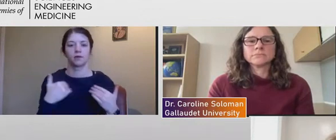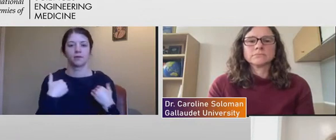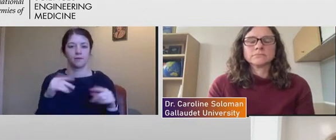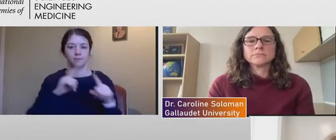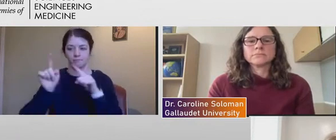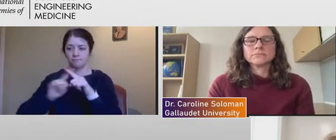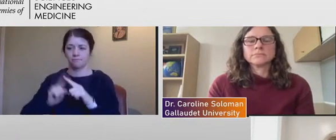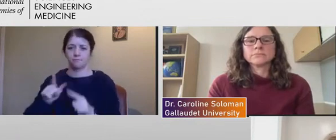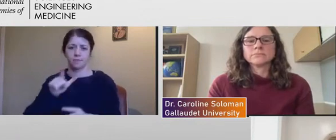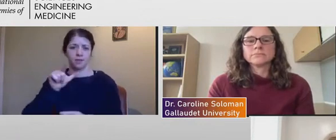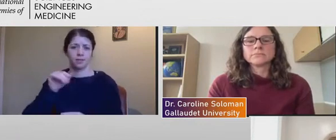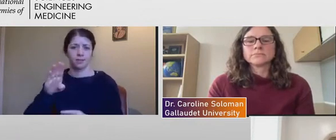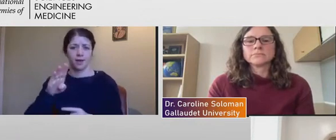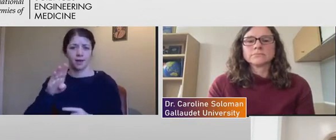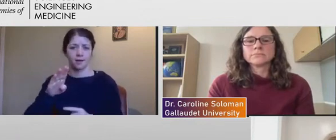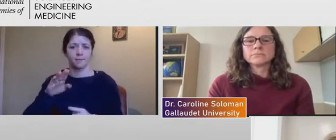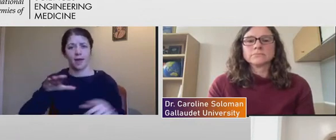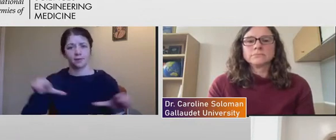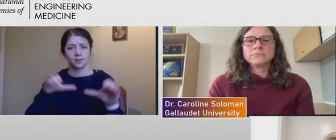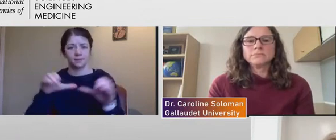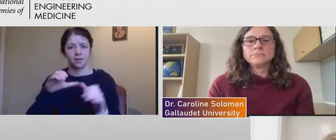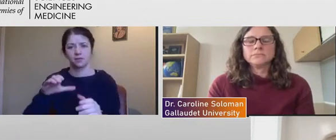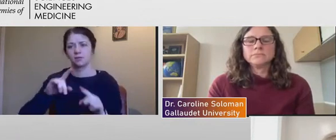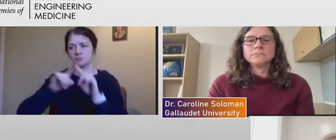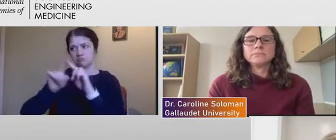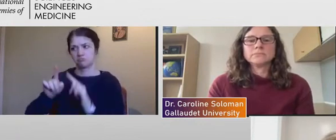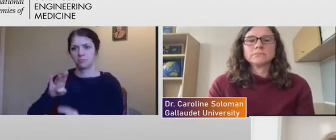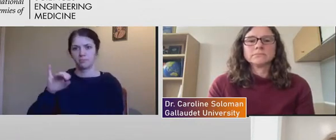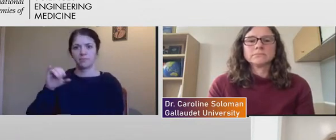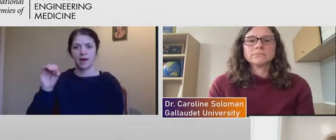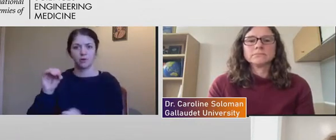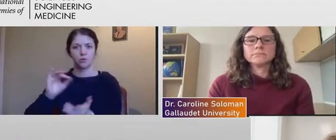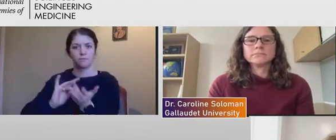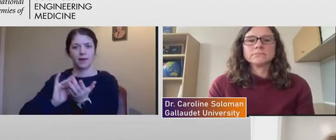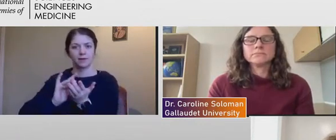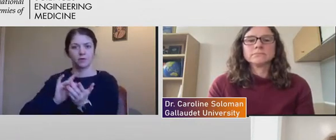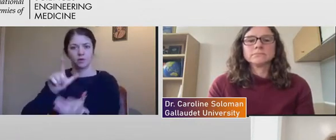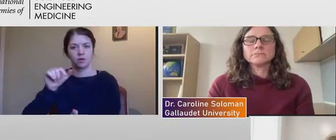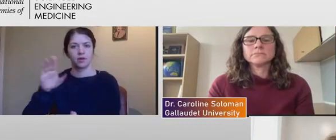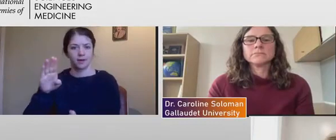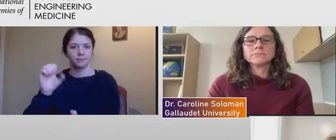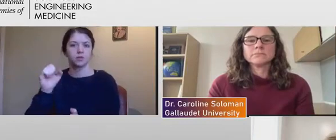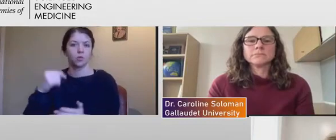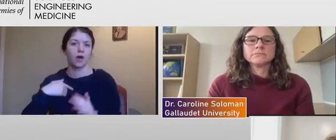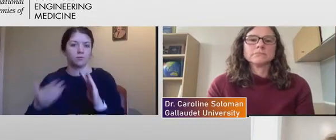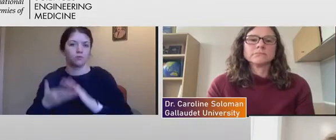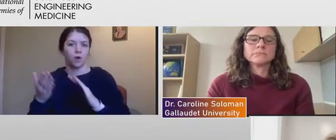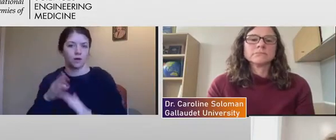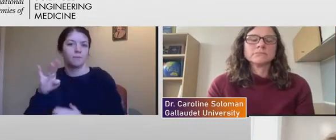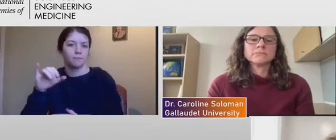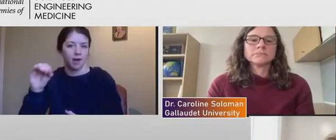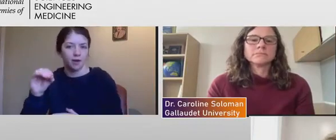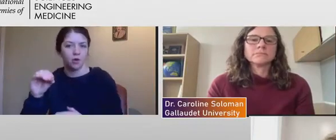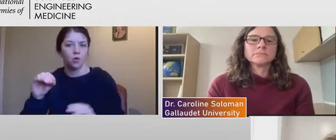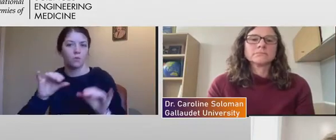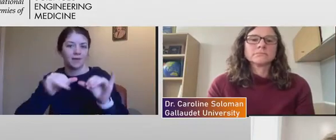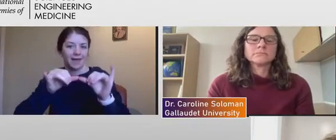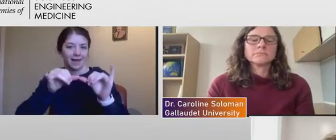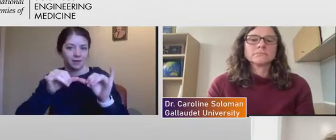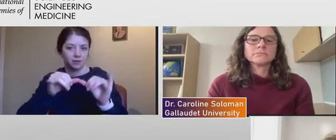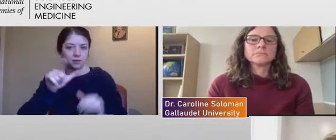different biomedical labs. So, I run a biomechanics lab. So, we use video motion capture,